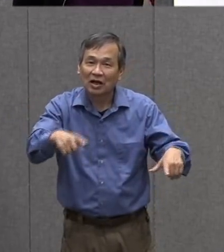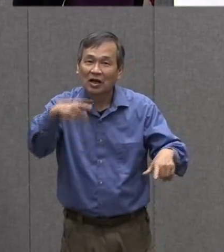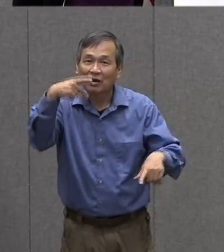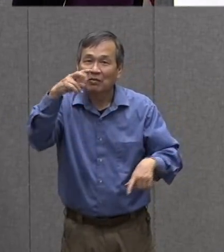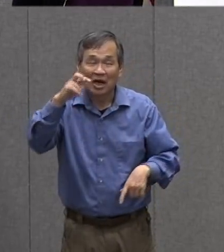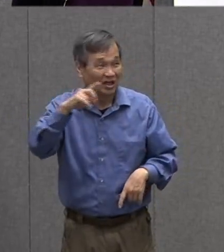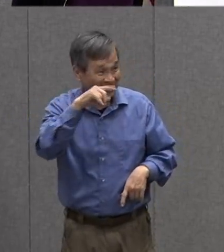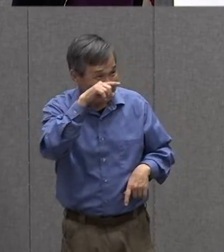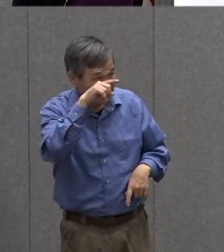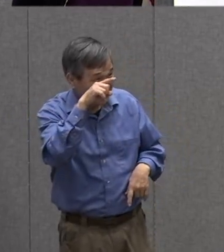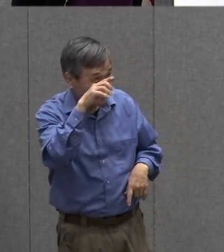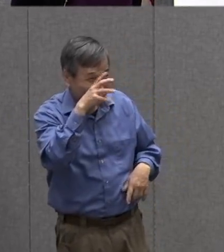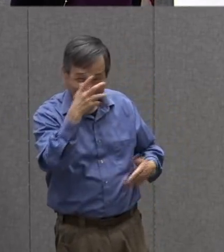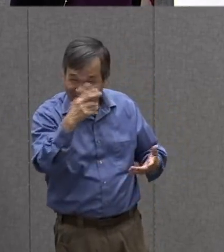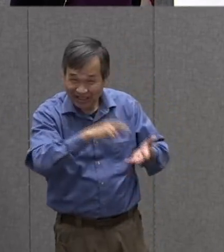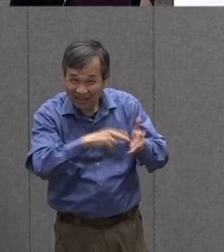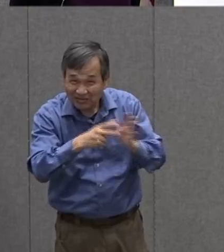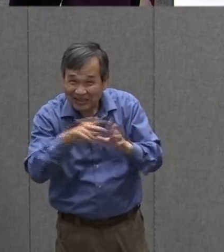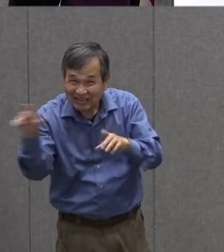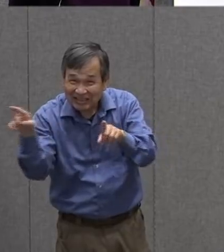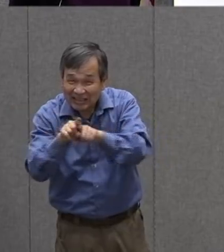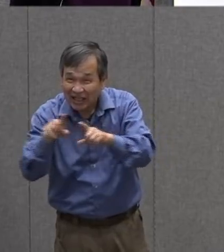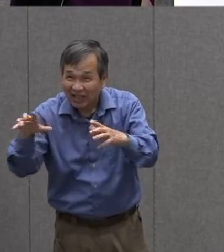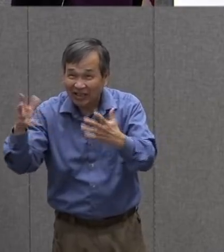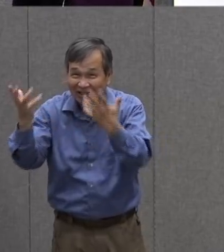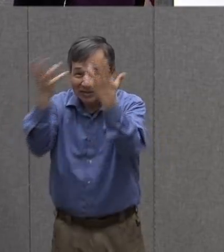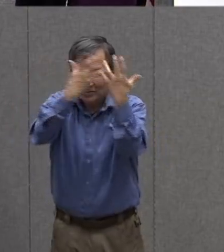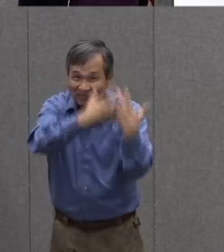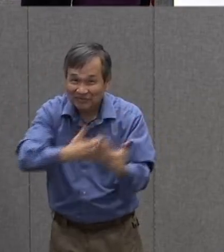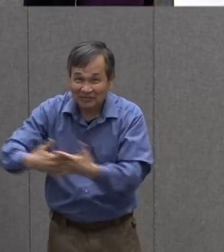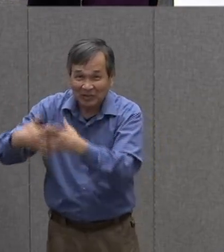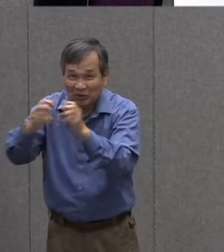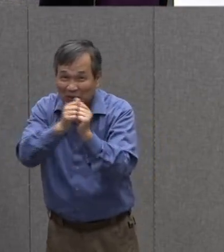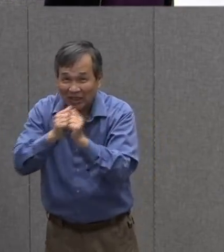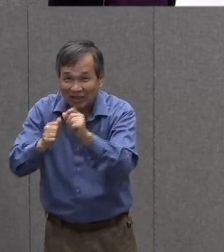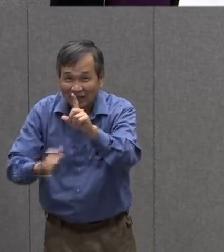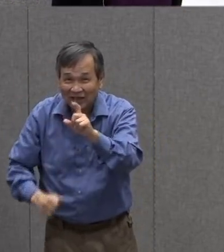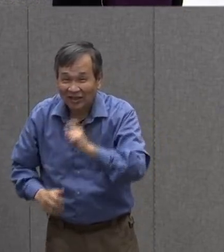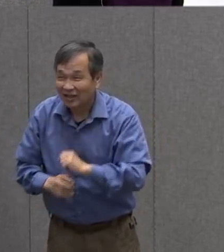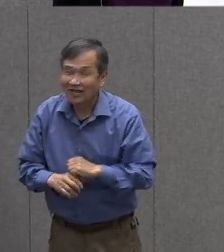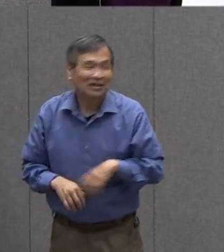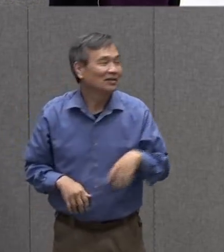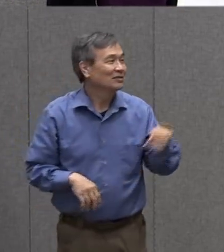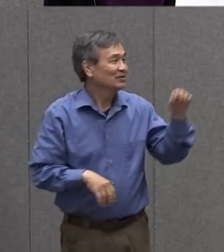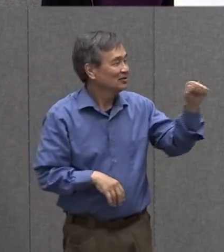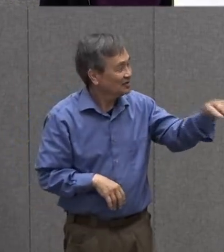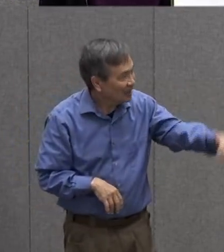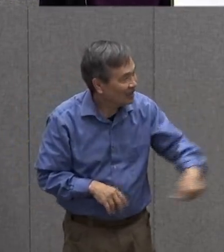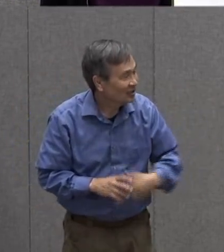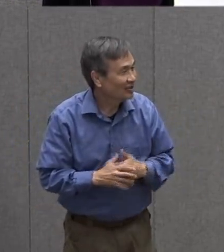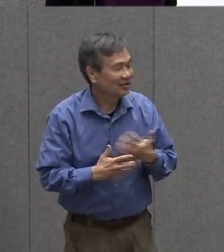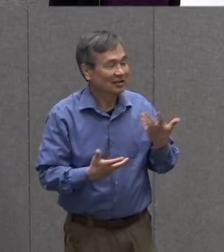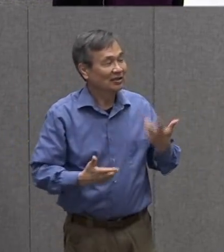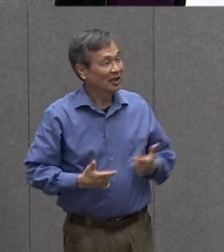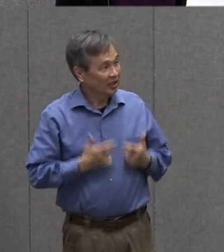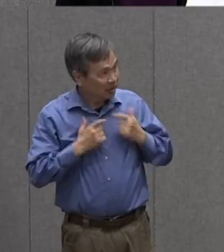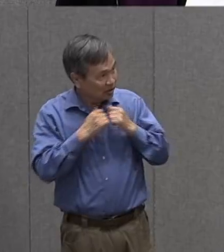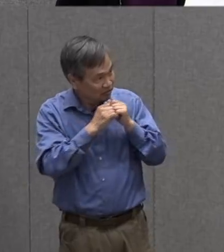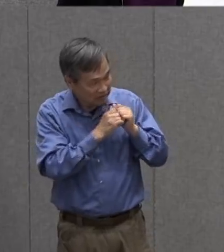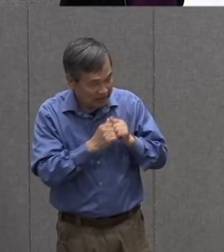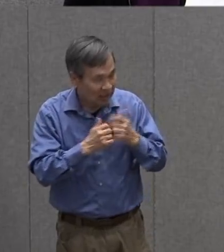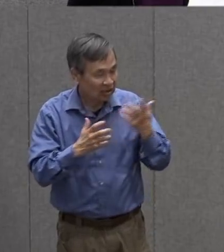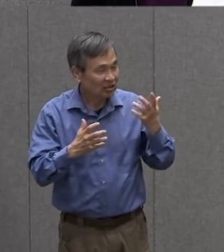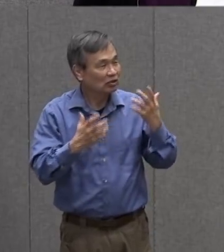systems that live together they live together they get along and sometimes they don't get along